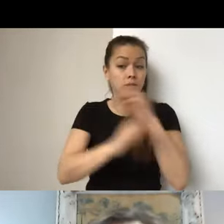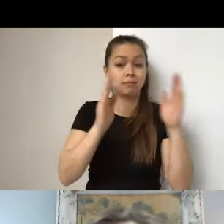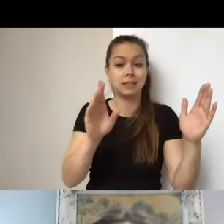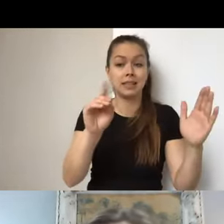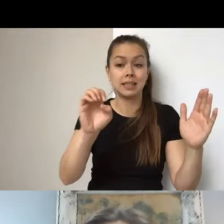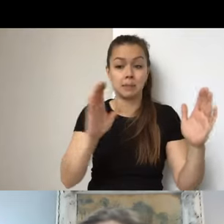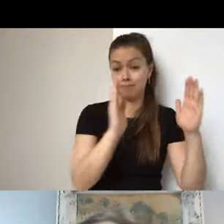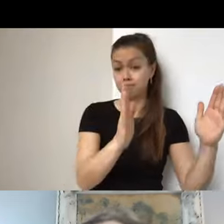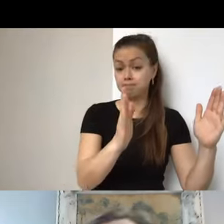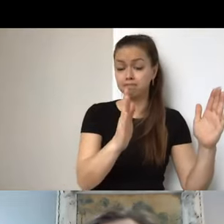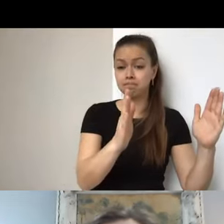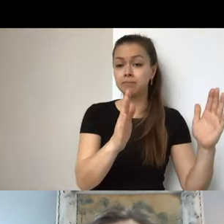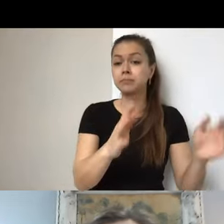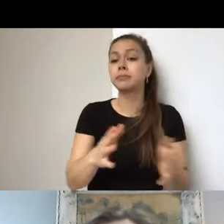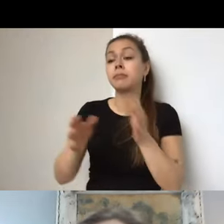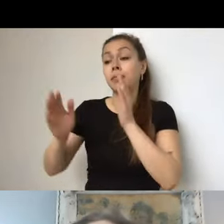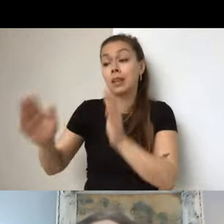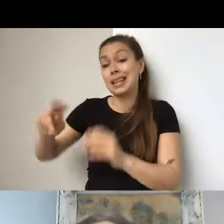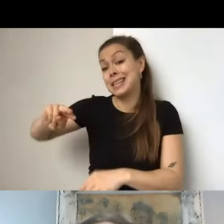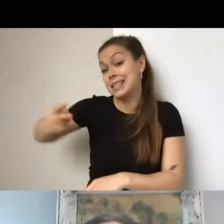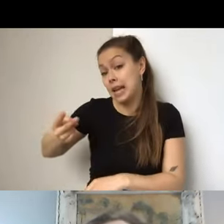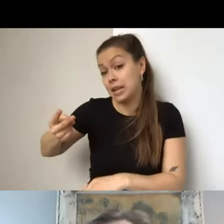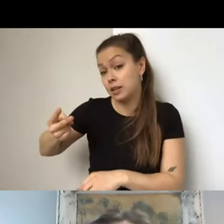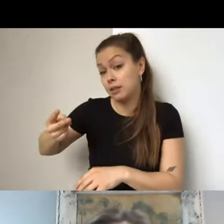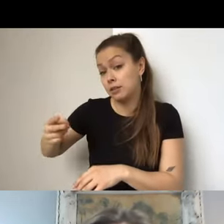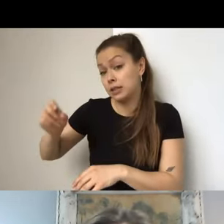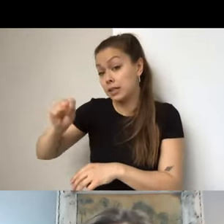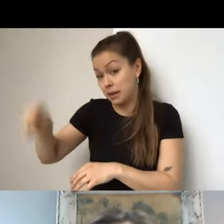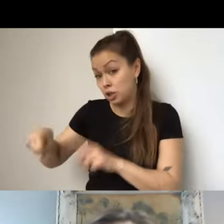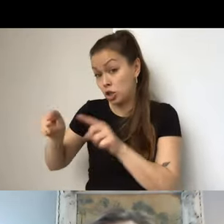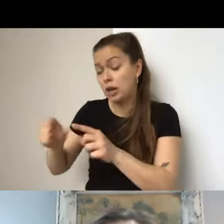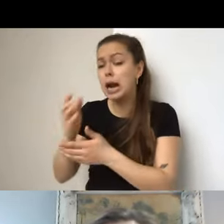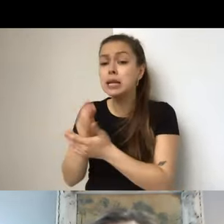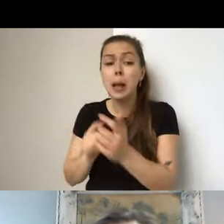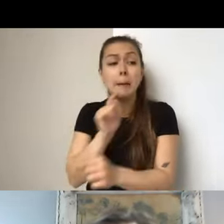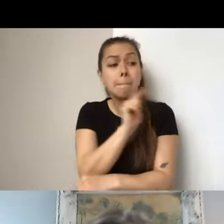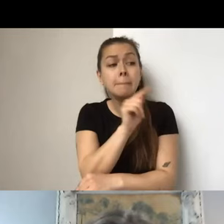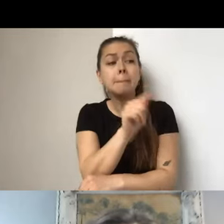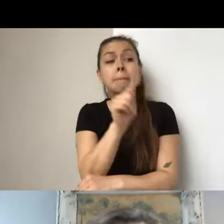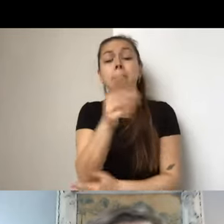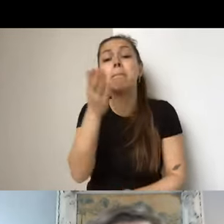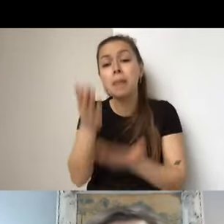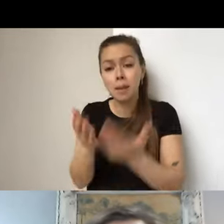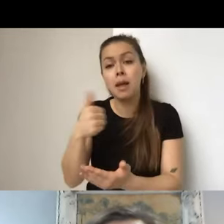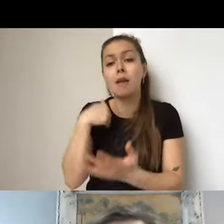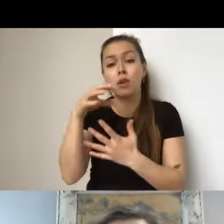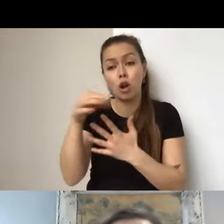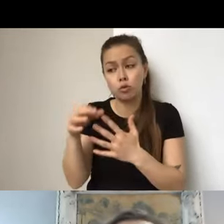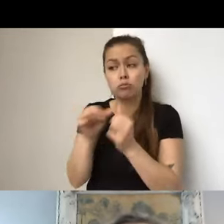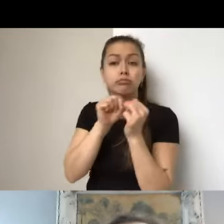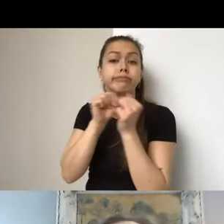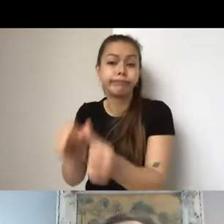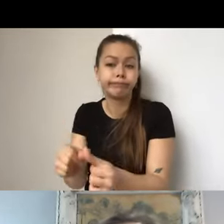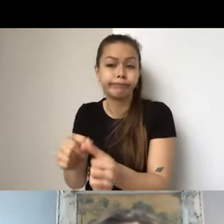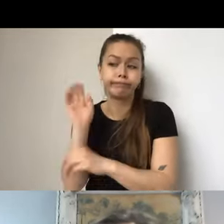groups may have the option to continue on with those students in the second semester, um, design super course,